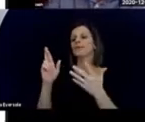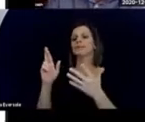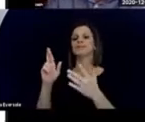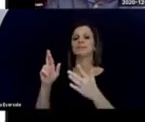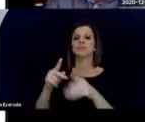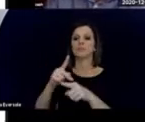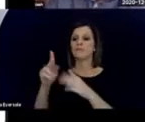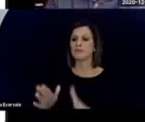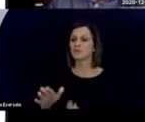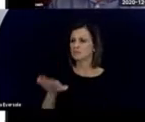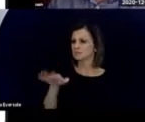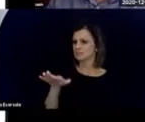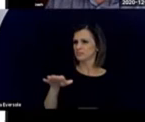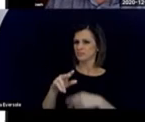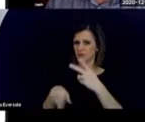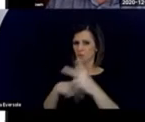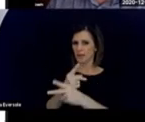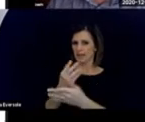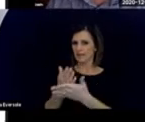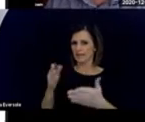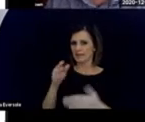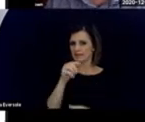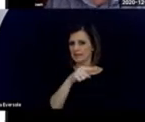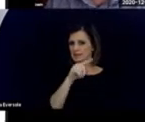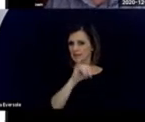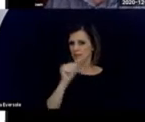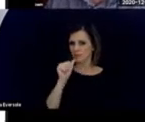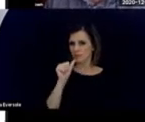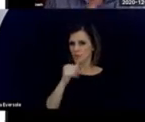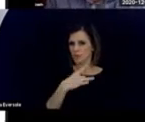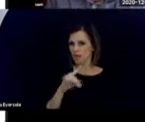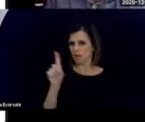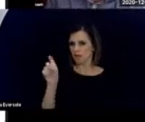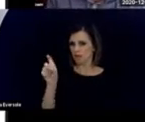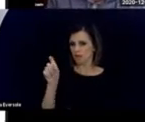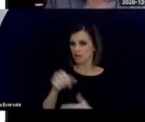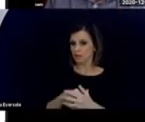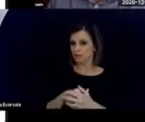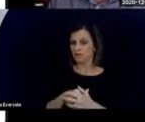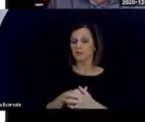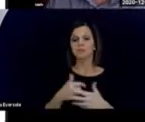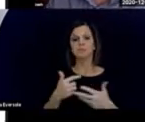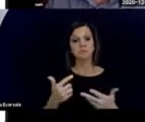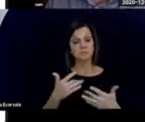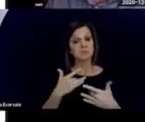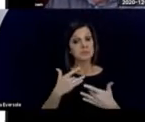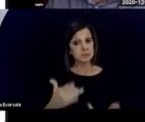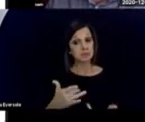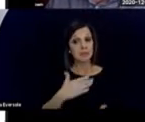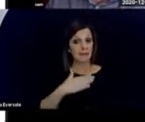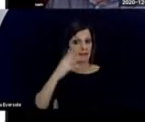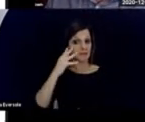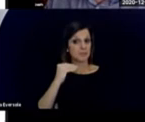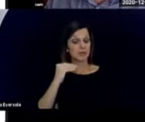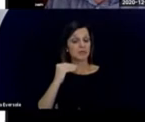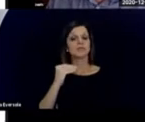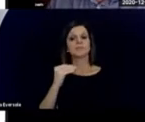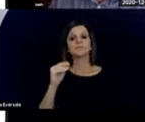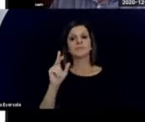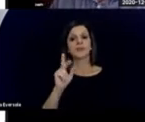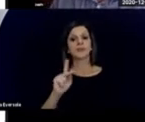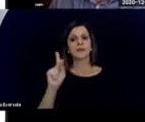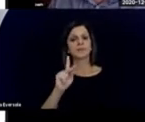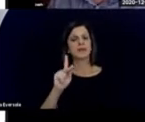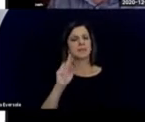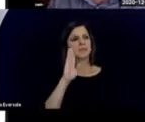or a professional, what kind of things does this girl like? It's not unusual in